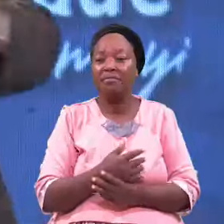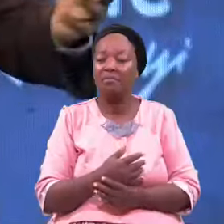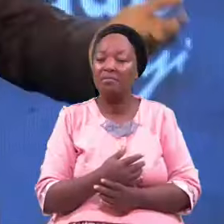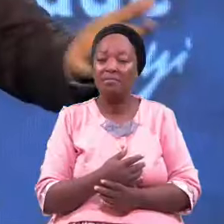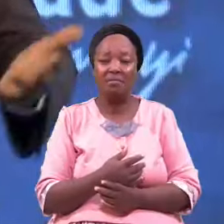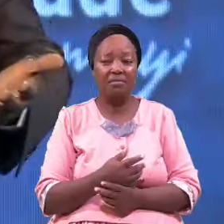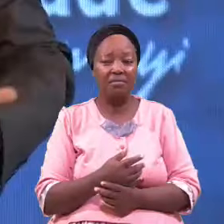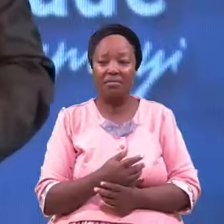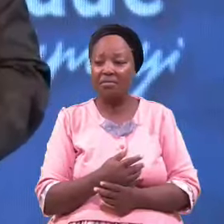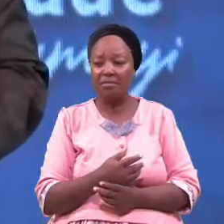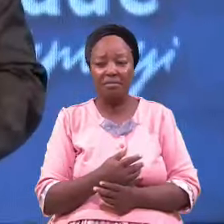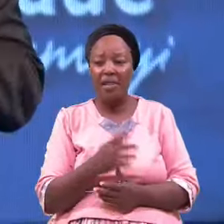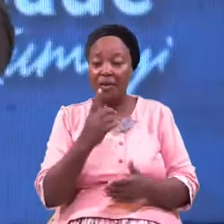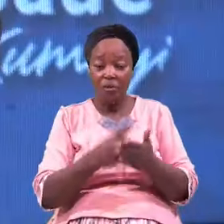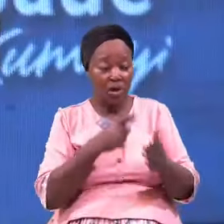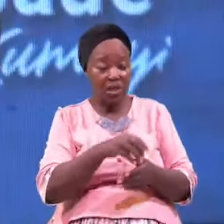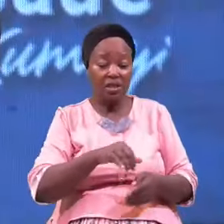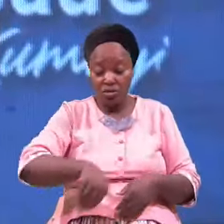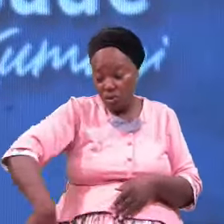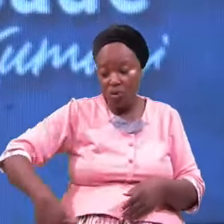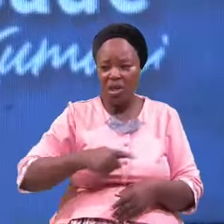What He Sowed He Was Sleeping